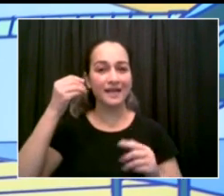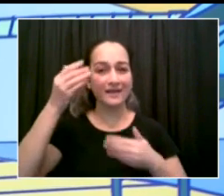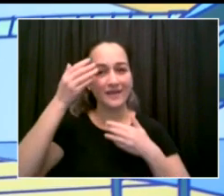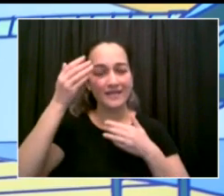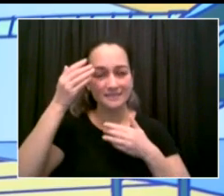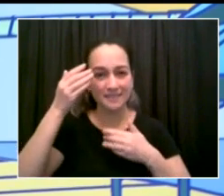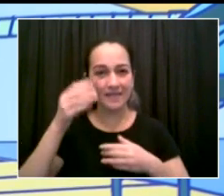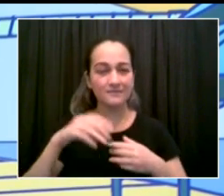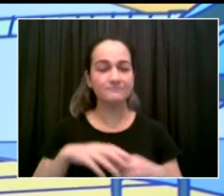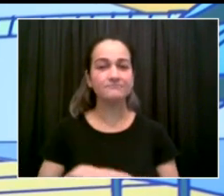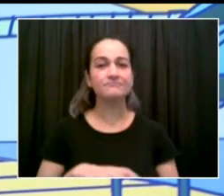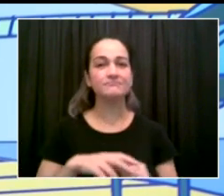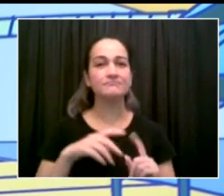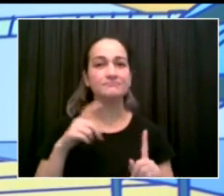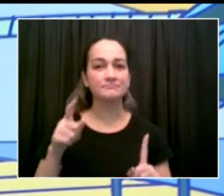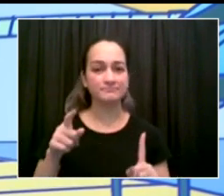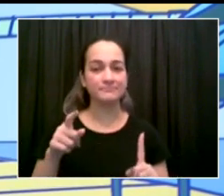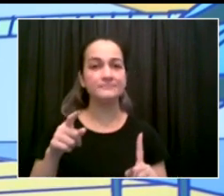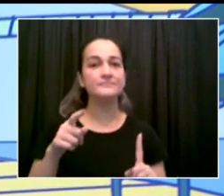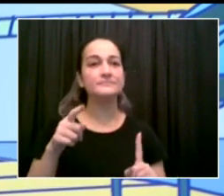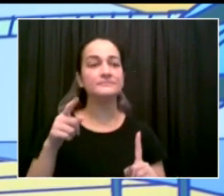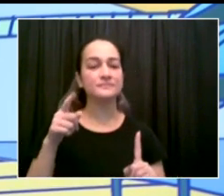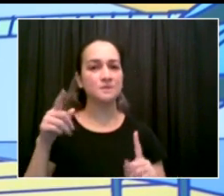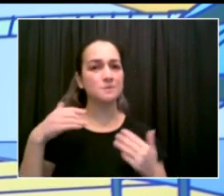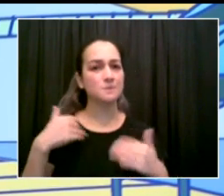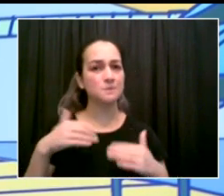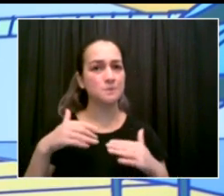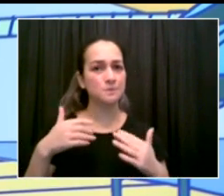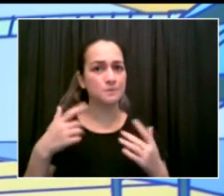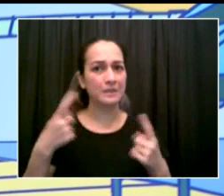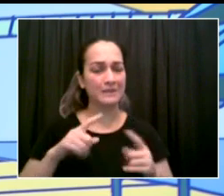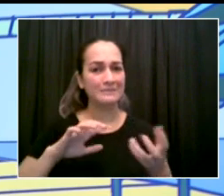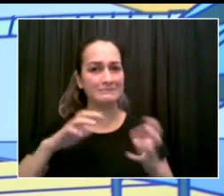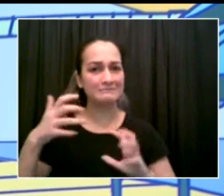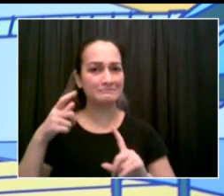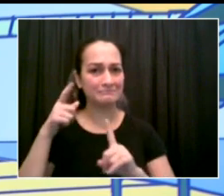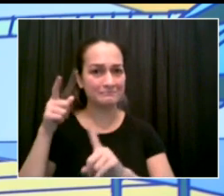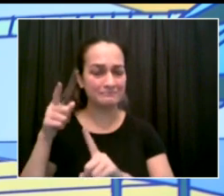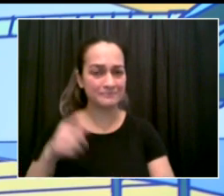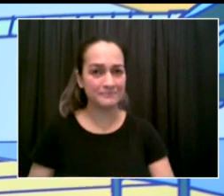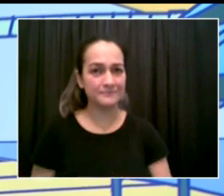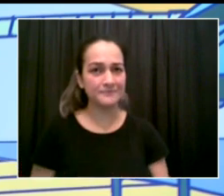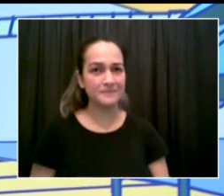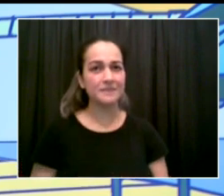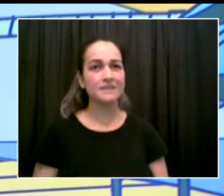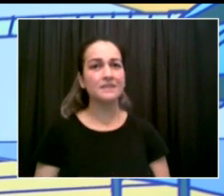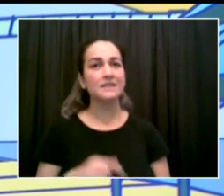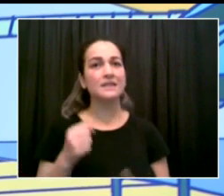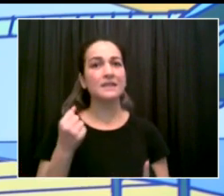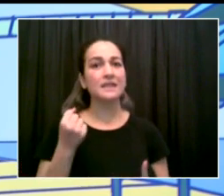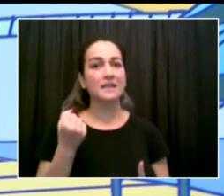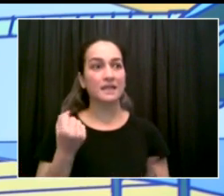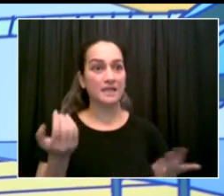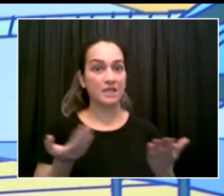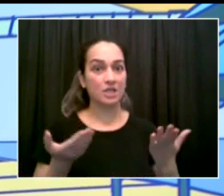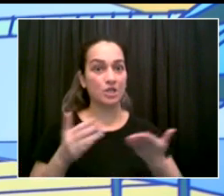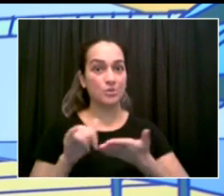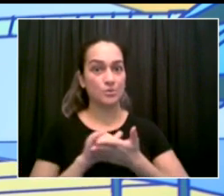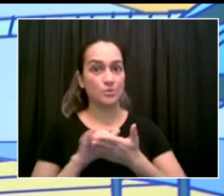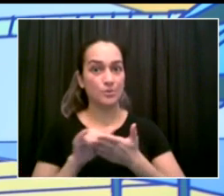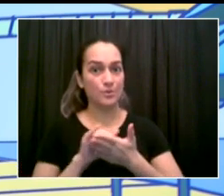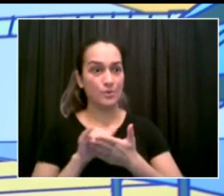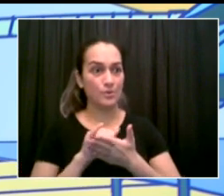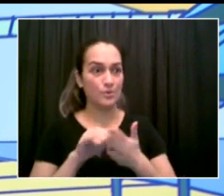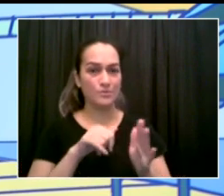there an elevated terror threat in the city now related to the events there? We're watching that very closely.